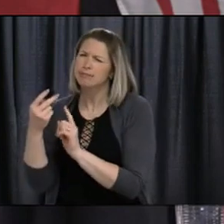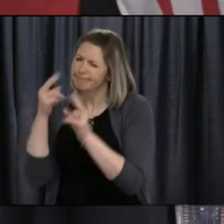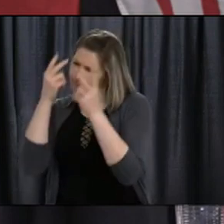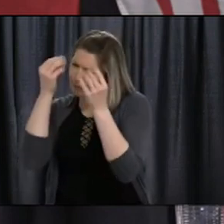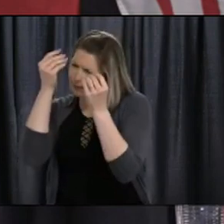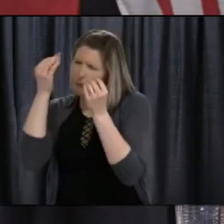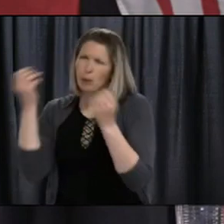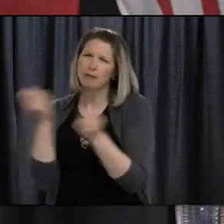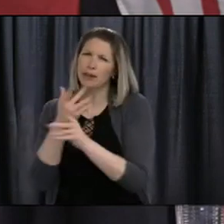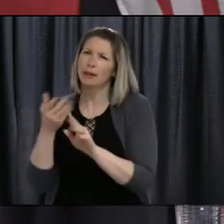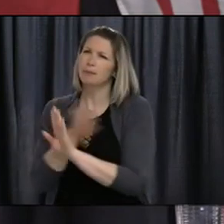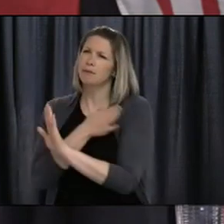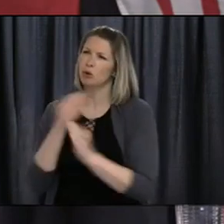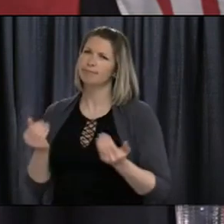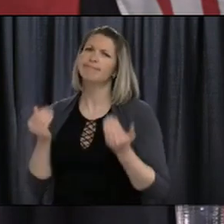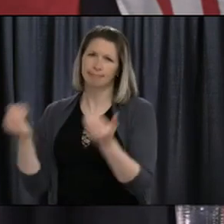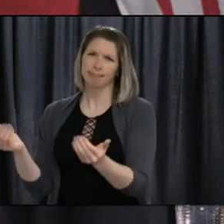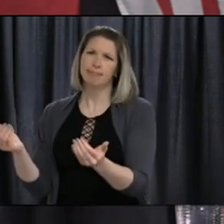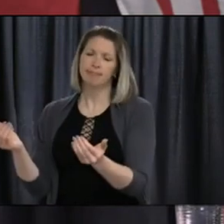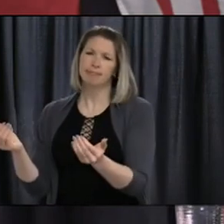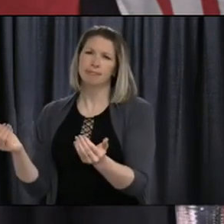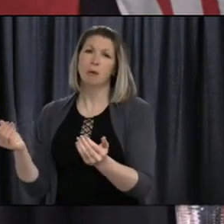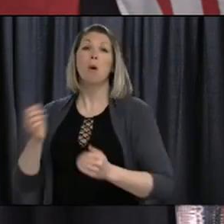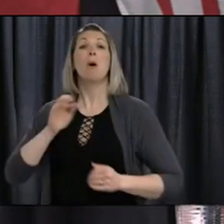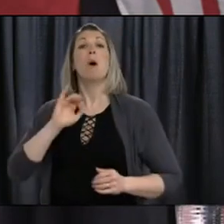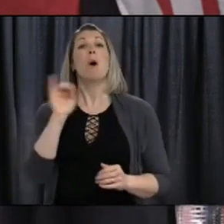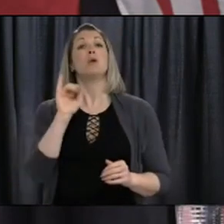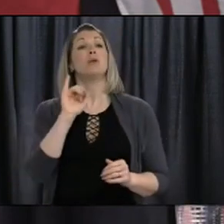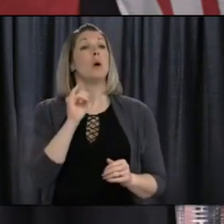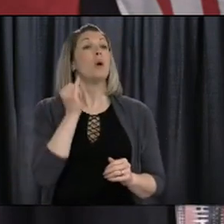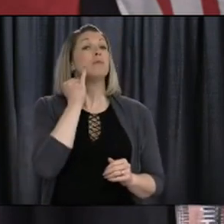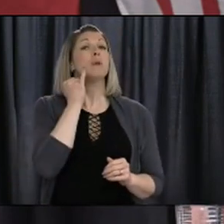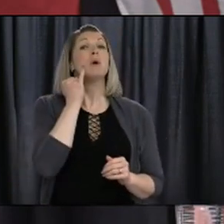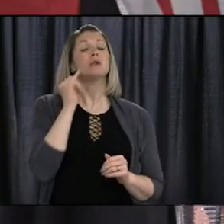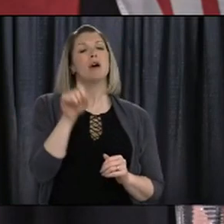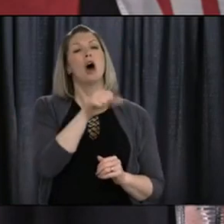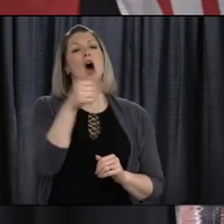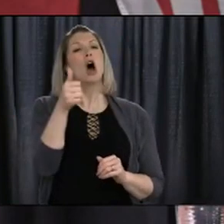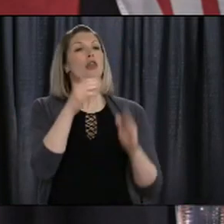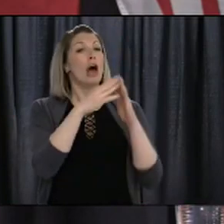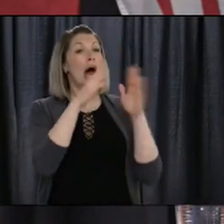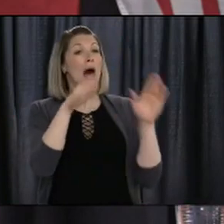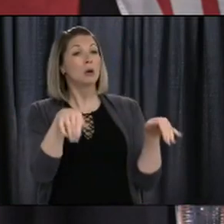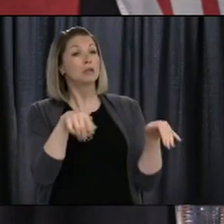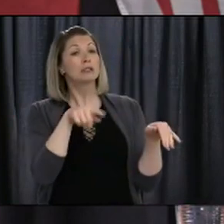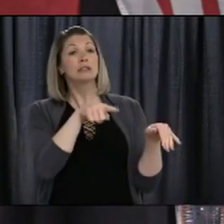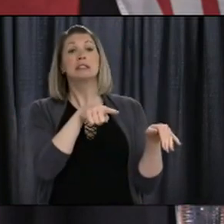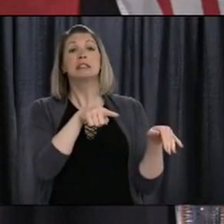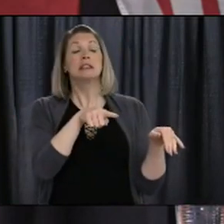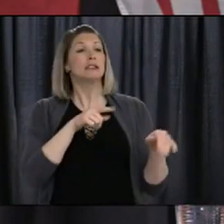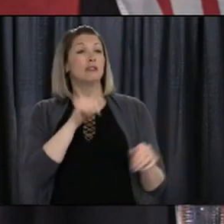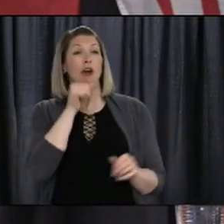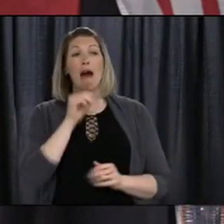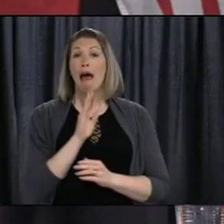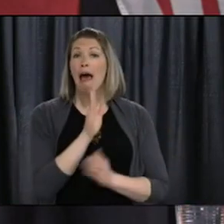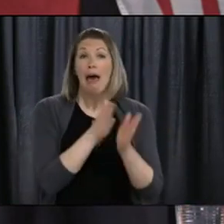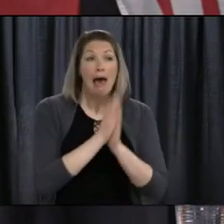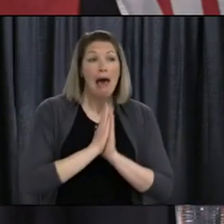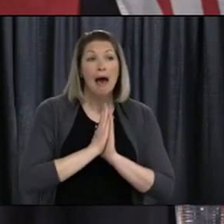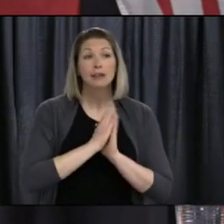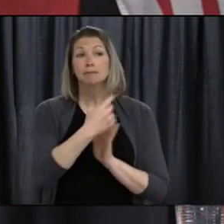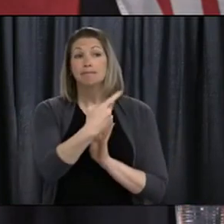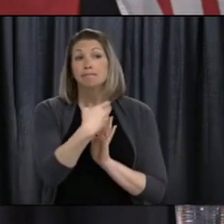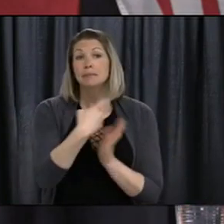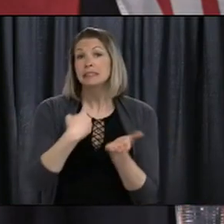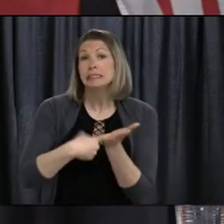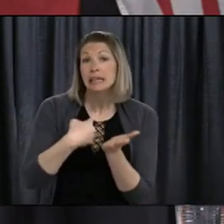and well-being of those around you. Do not enter into someone's bubble unannounced. We appreciate how this has been a